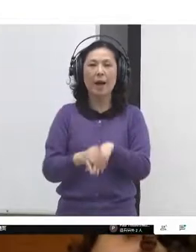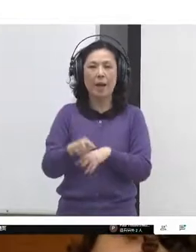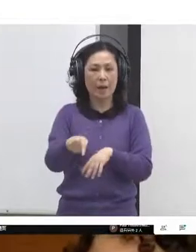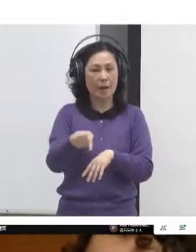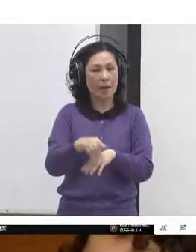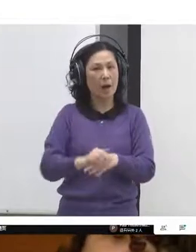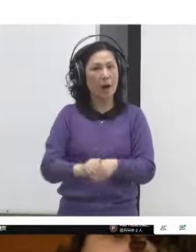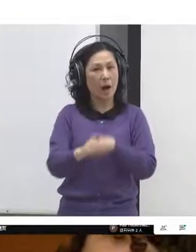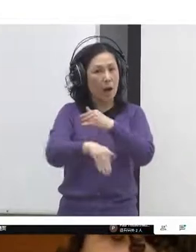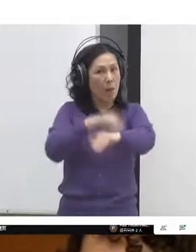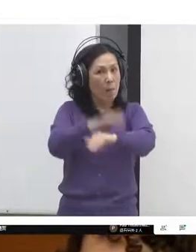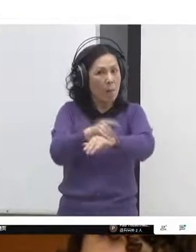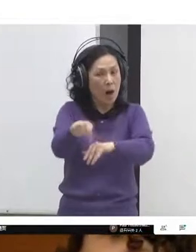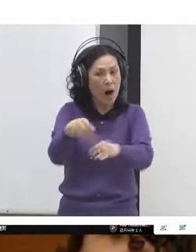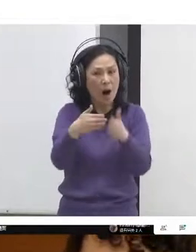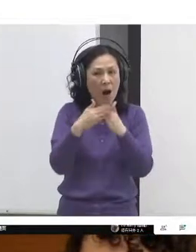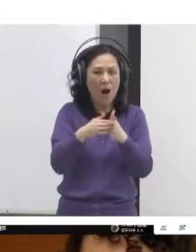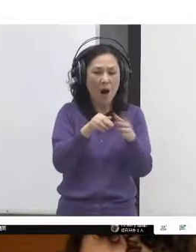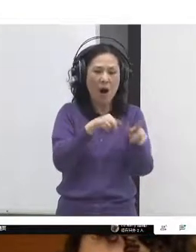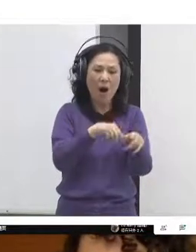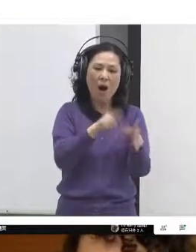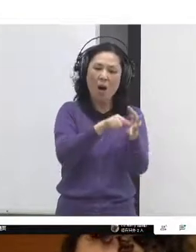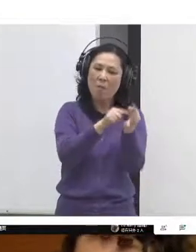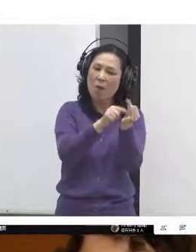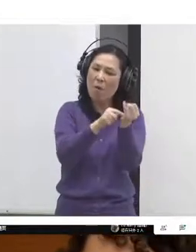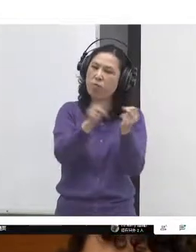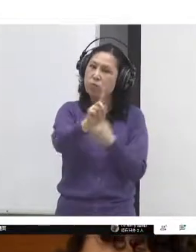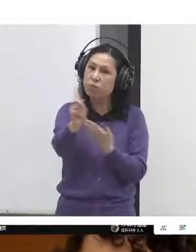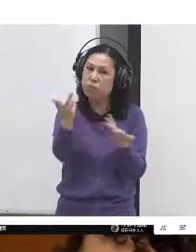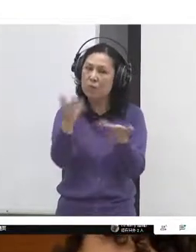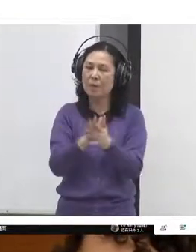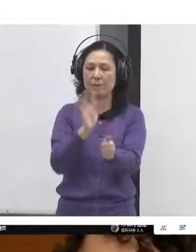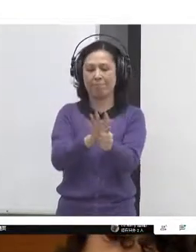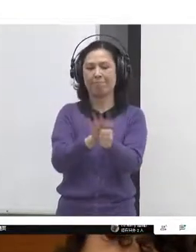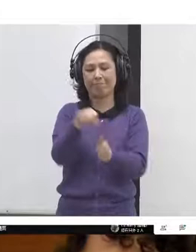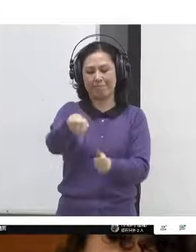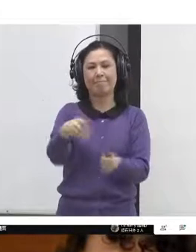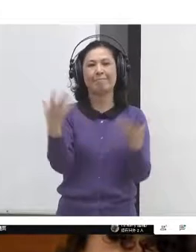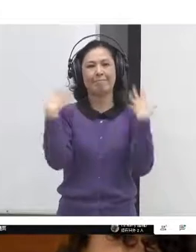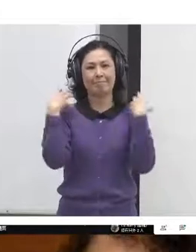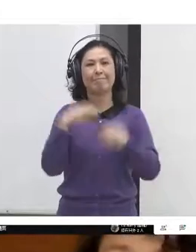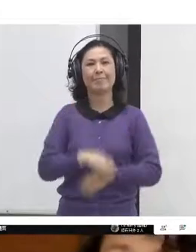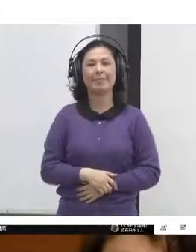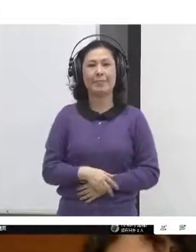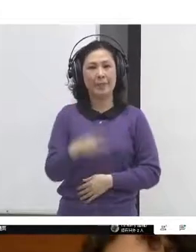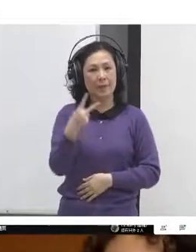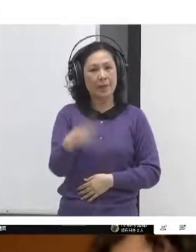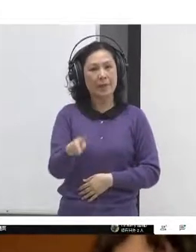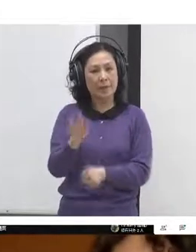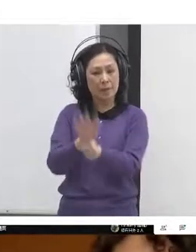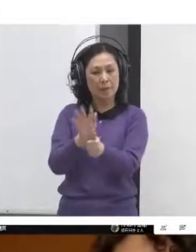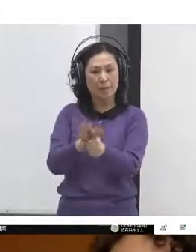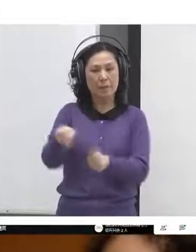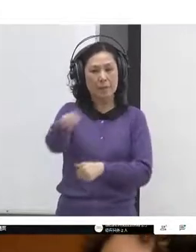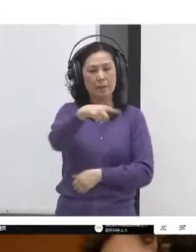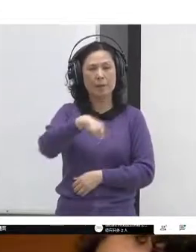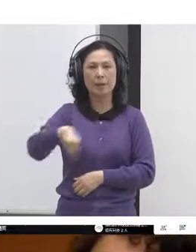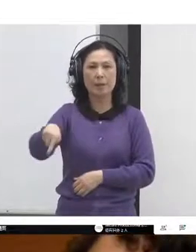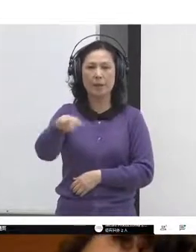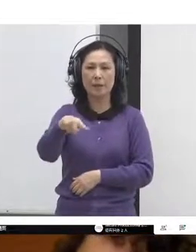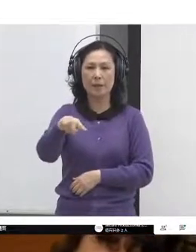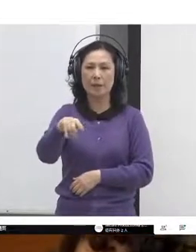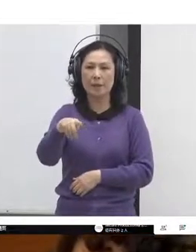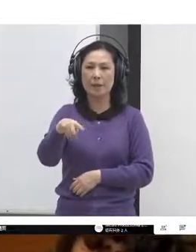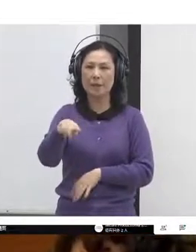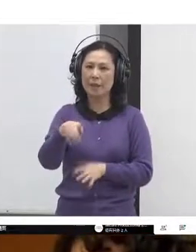the team, they help the members do that. They also help the members nominate people into roles, and set terms when it's time